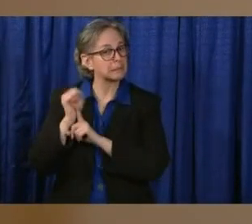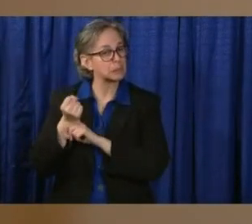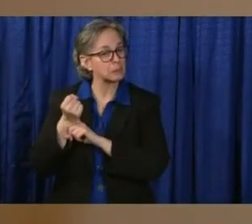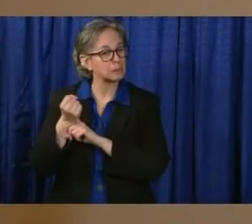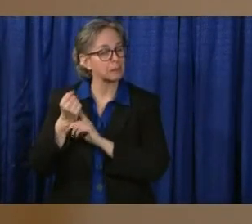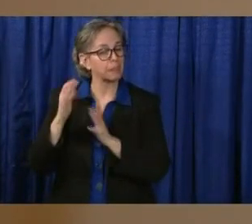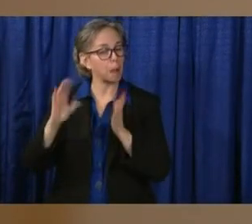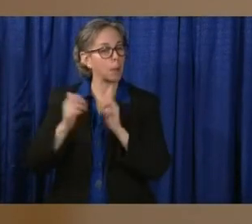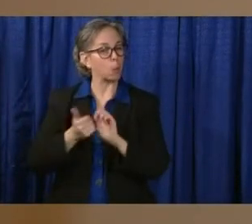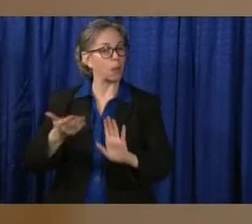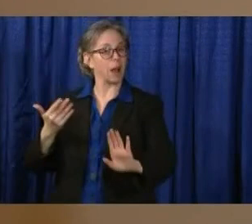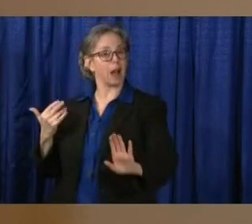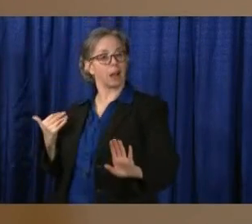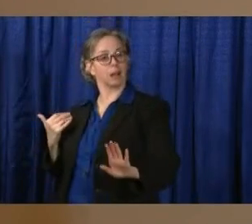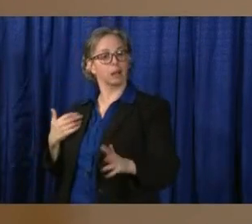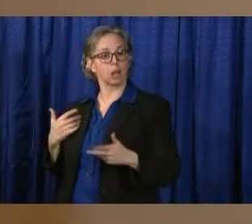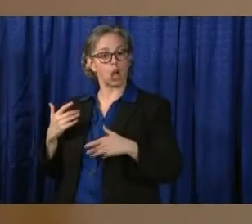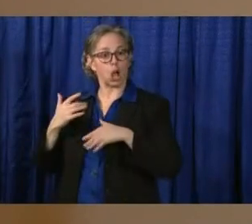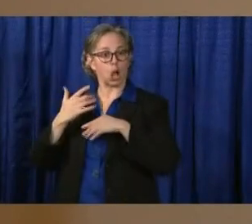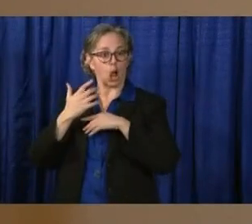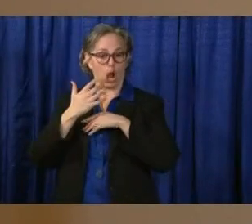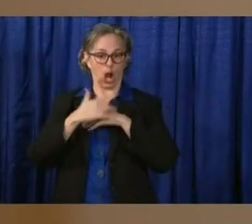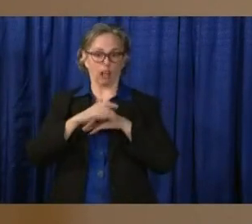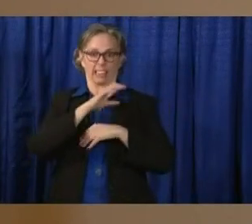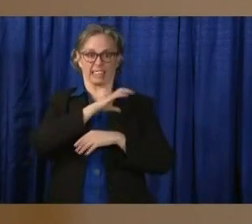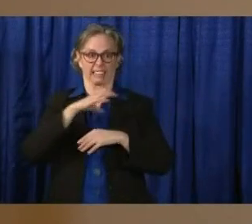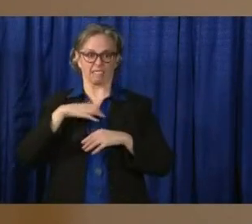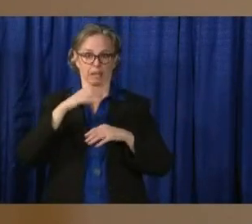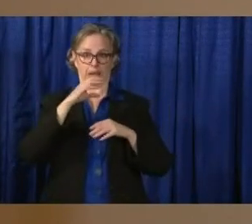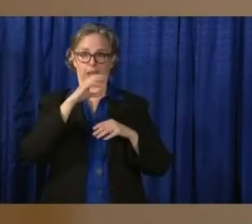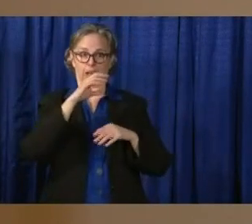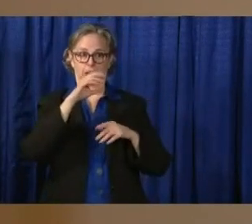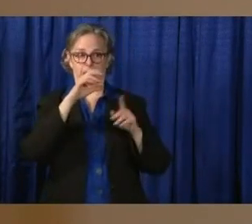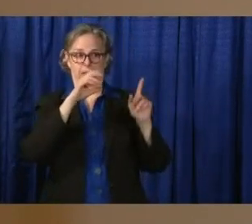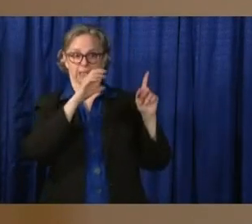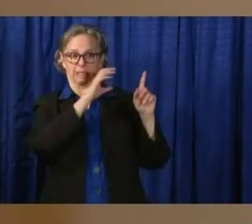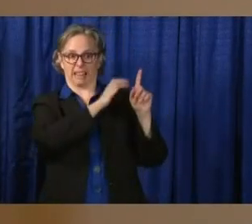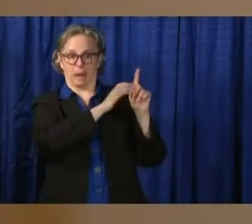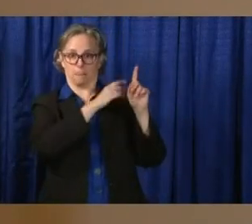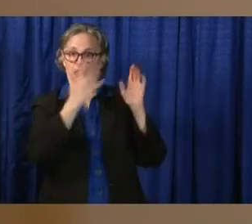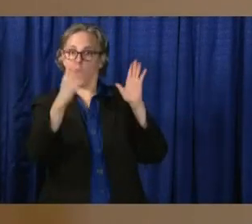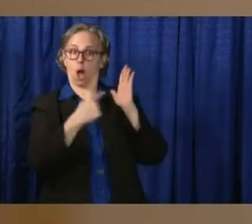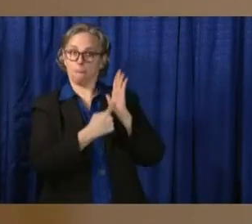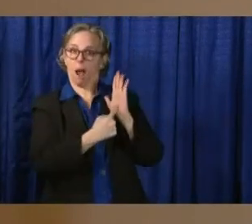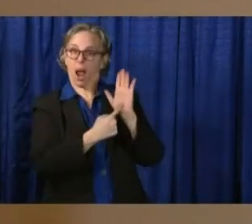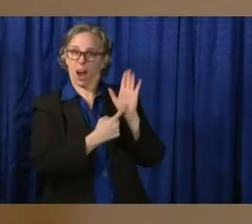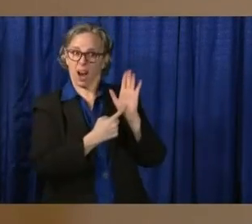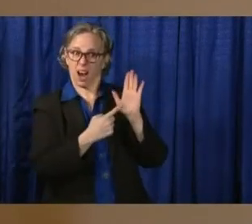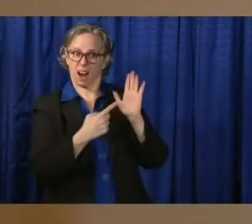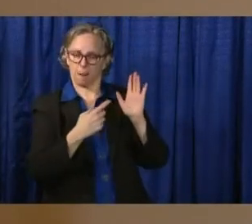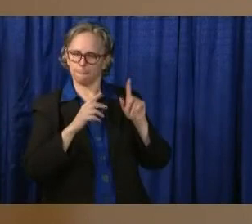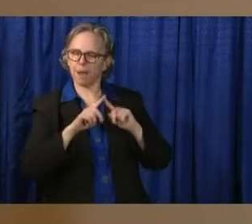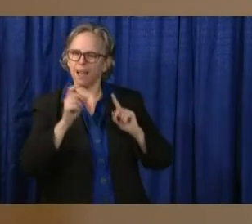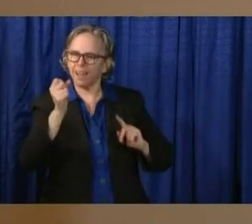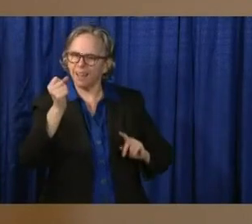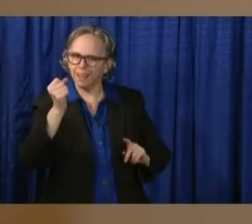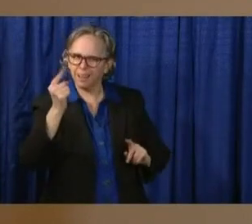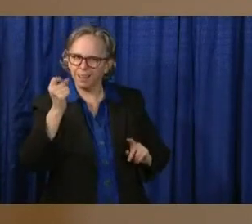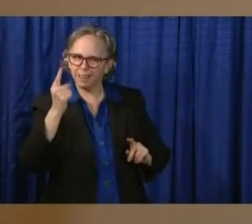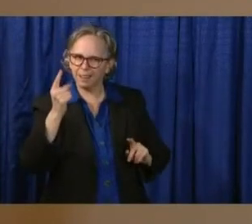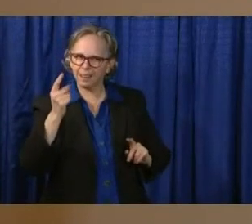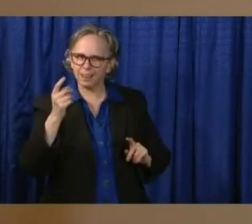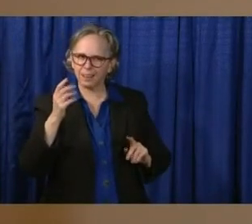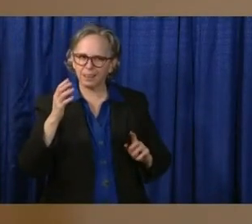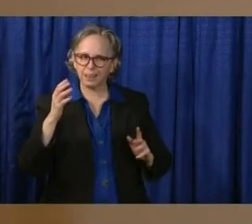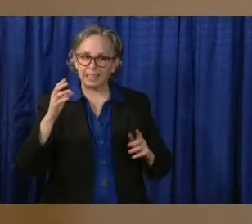Clinic data modeling. But I think it will not be as optimistic as that data. It will